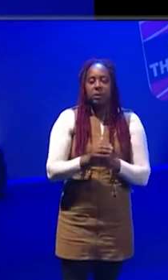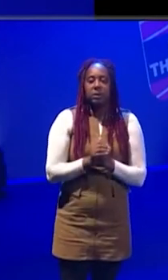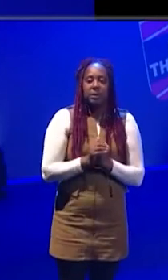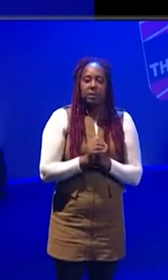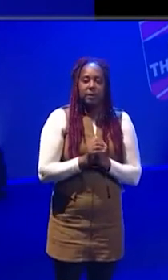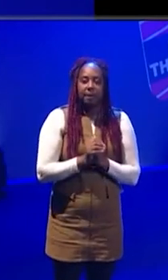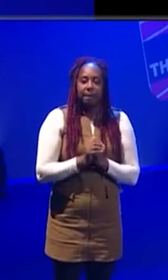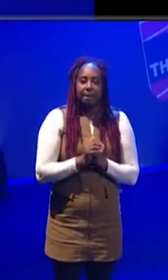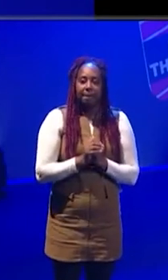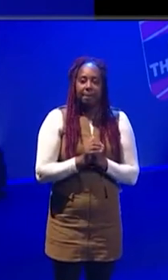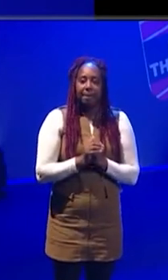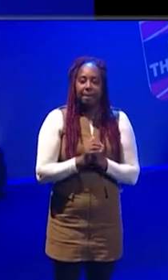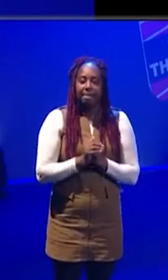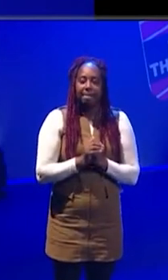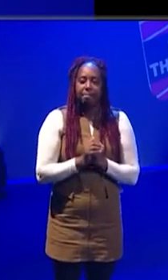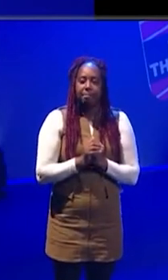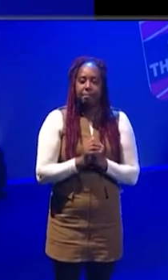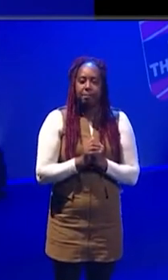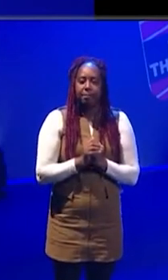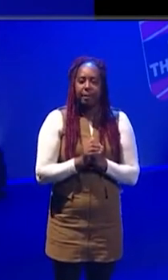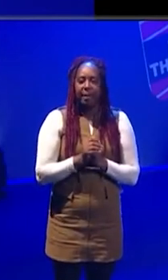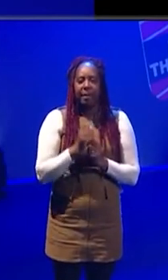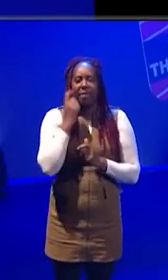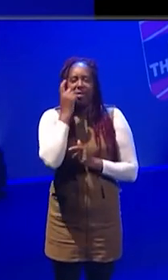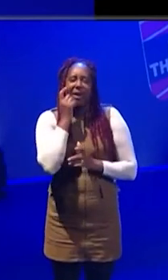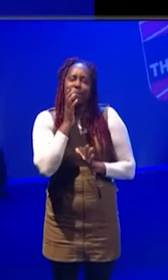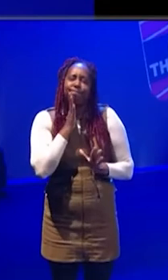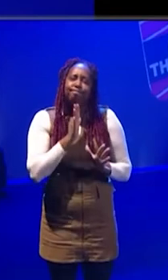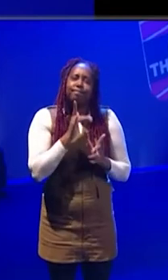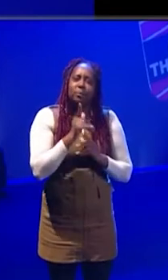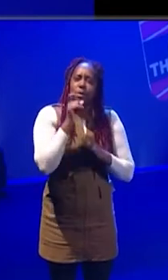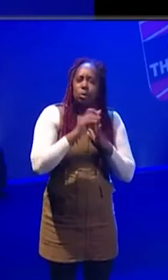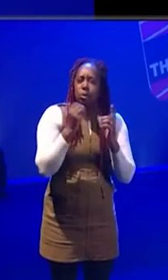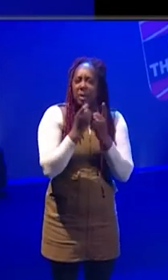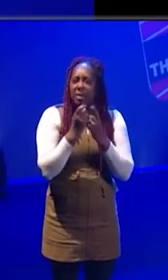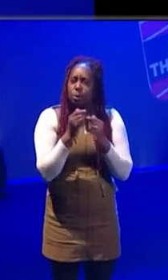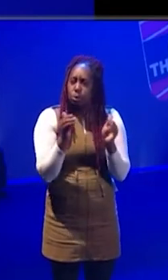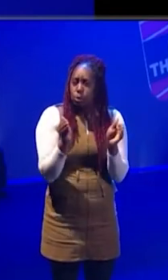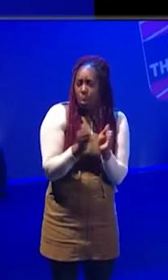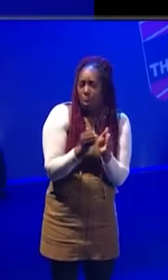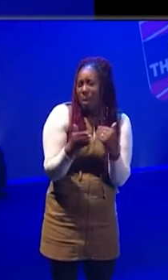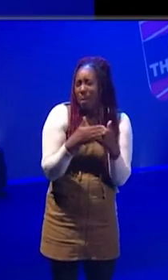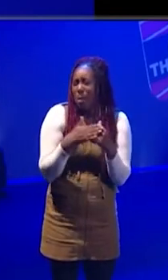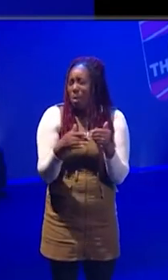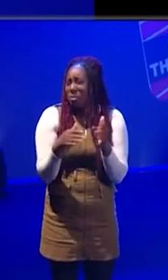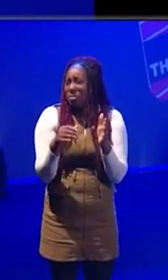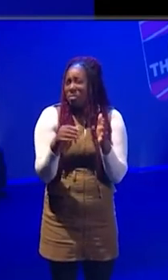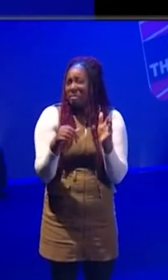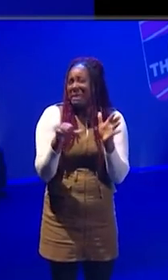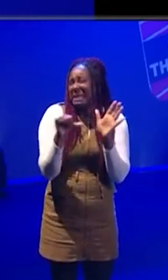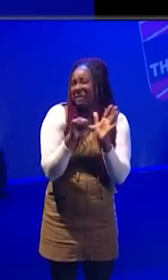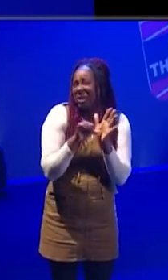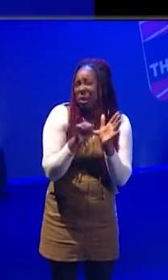But yeah, I mean, I think, to a certain degree, doing anything small scale is a little bit more difficult because of Brexit. So,